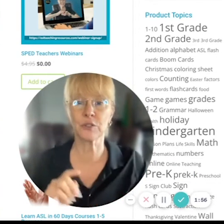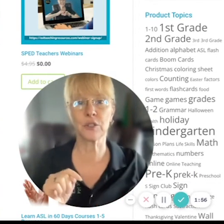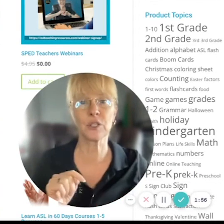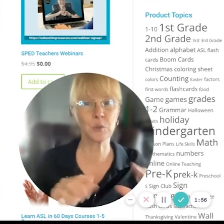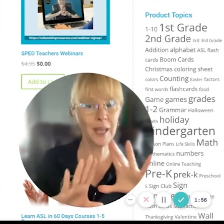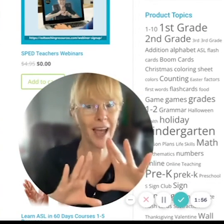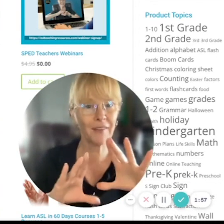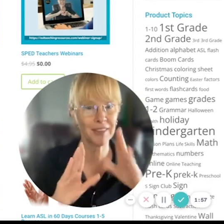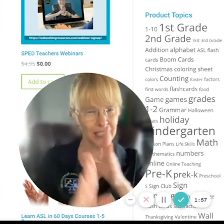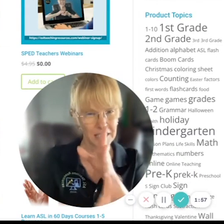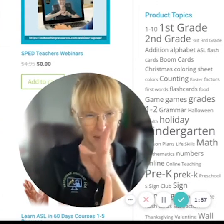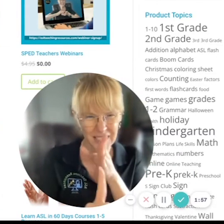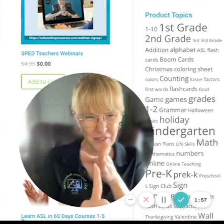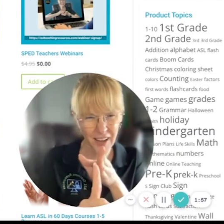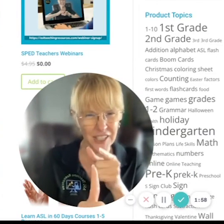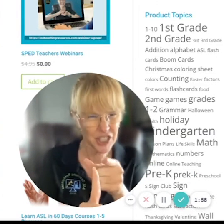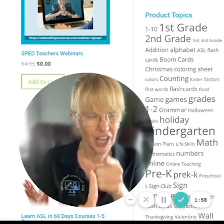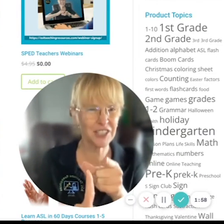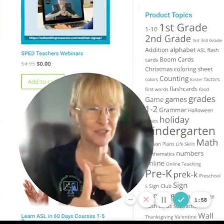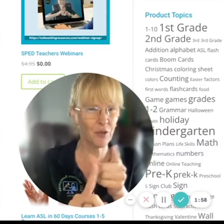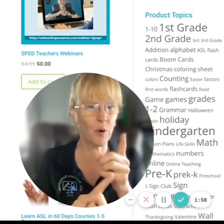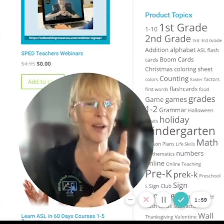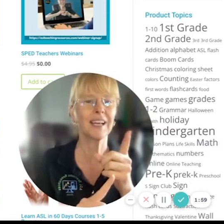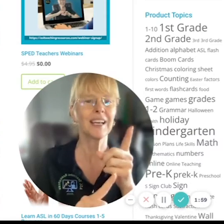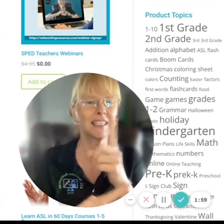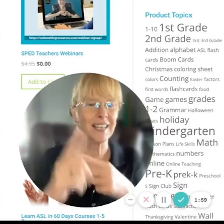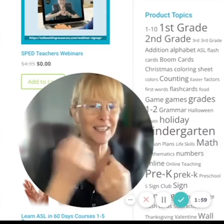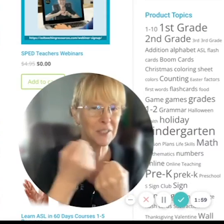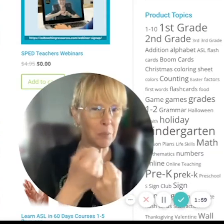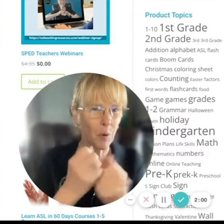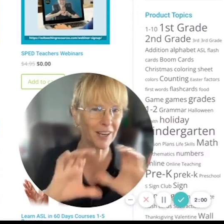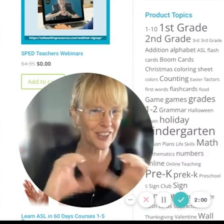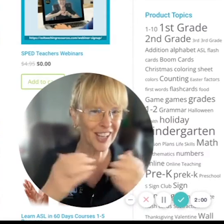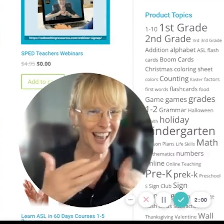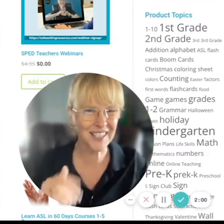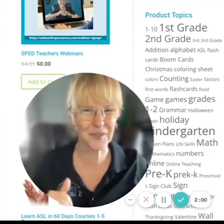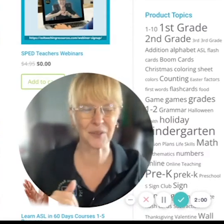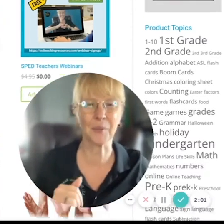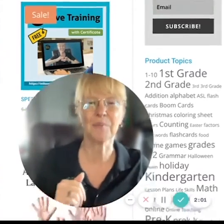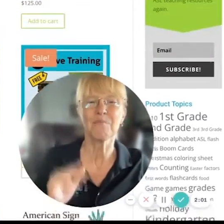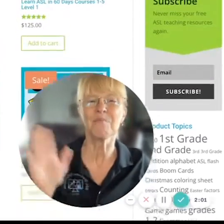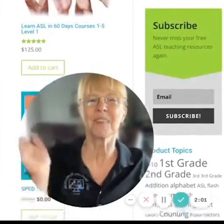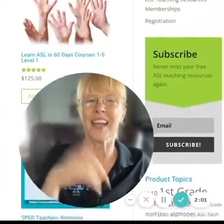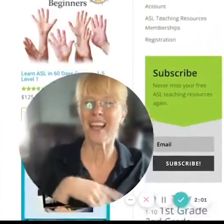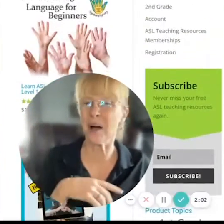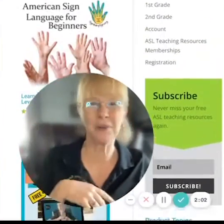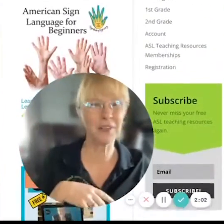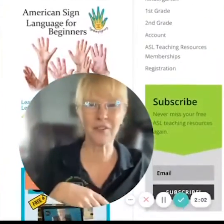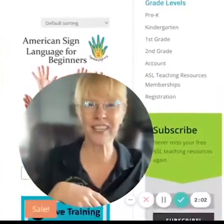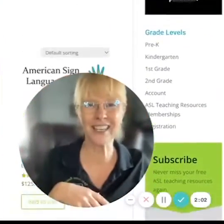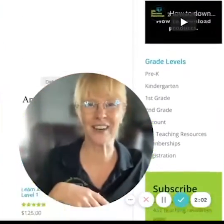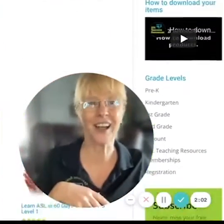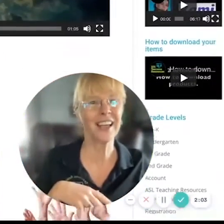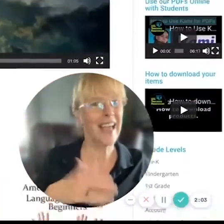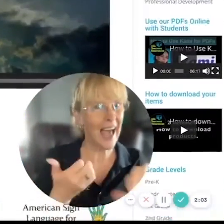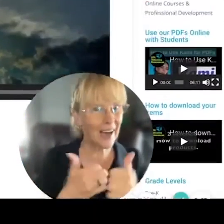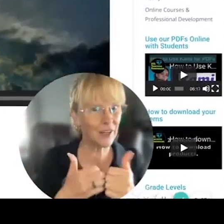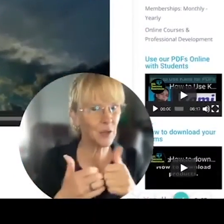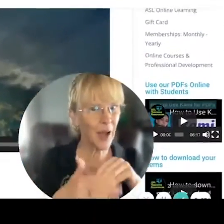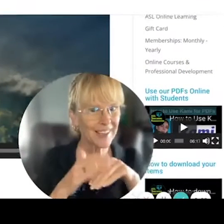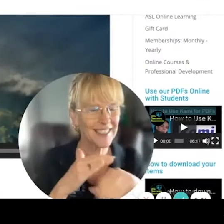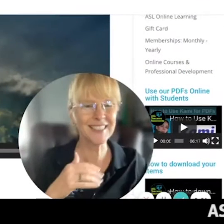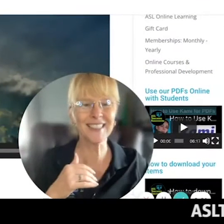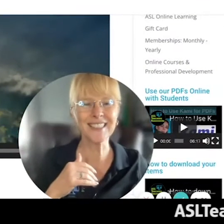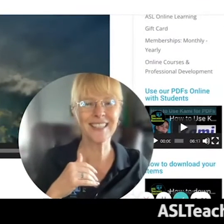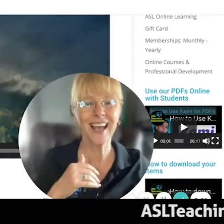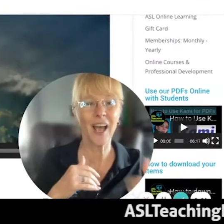for you too because we have things specified just for sign support in the classroom okay come on over here how